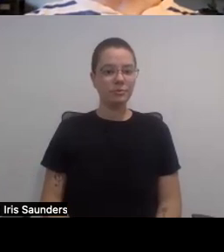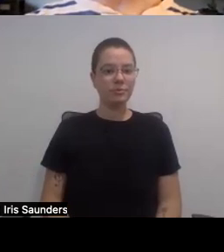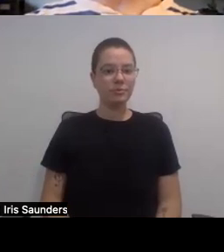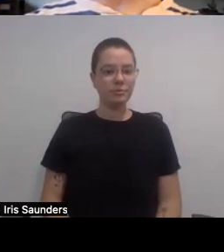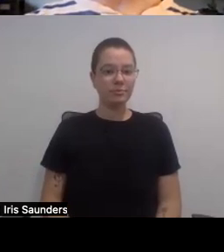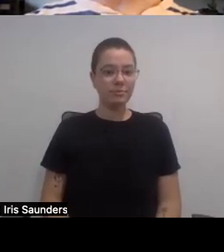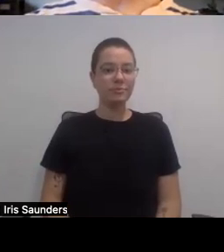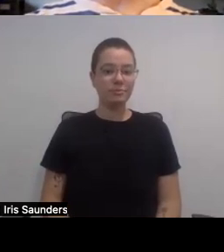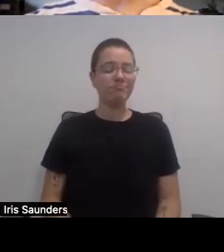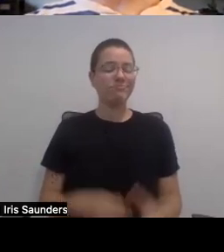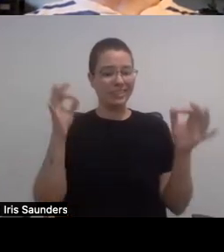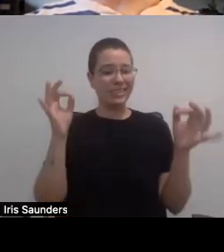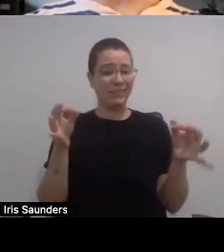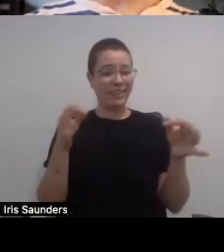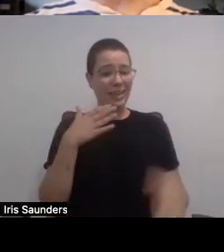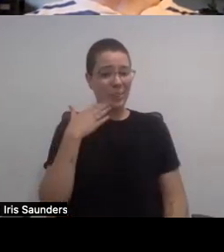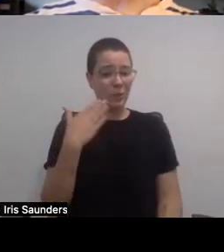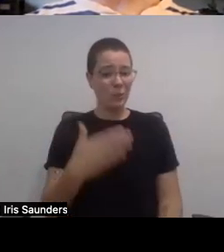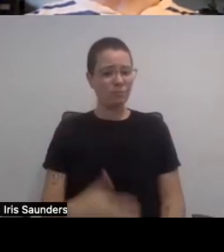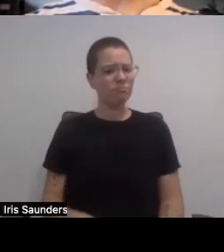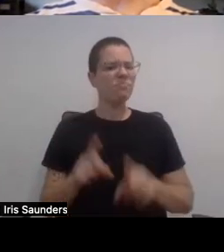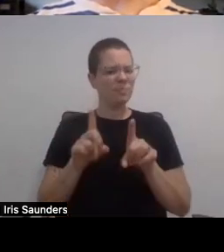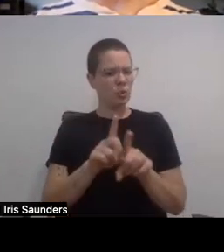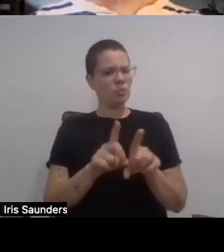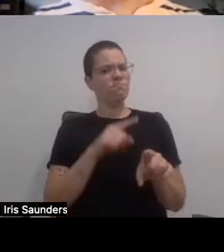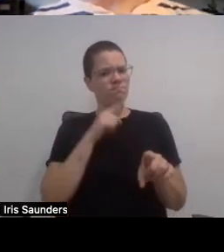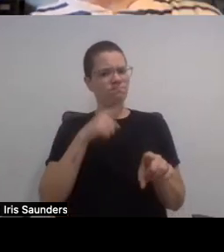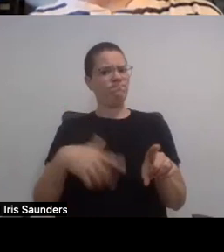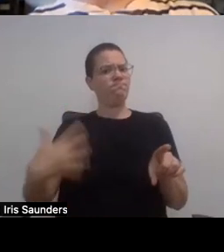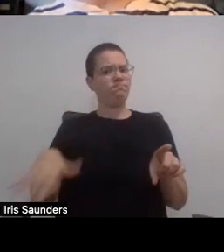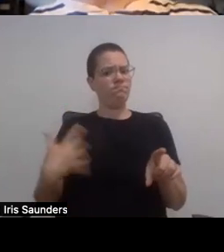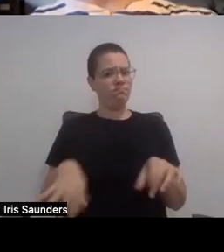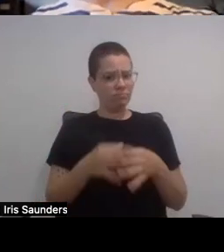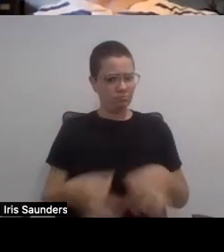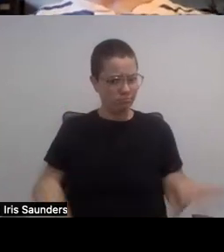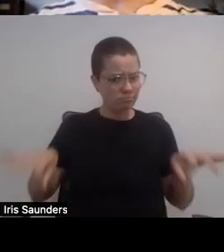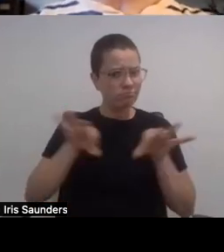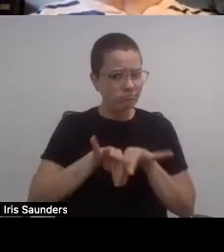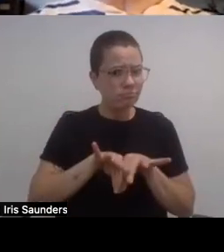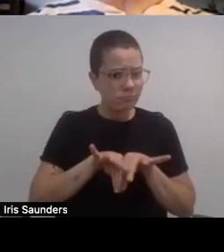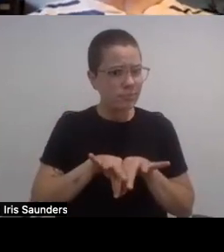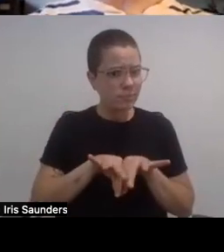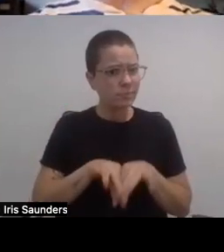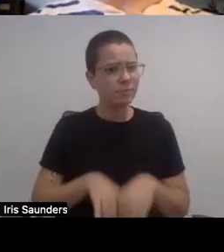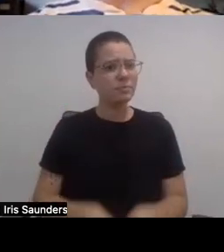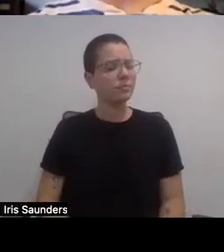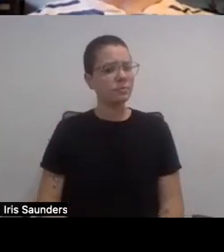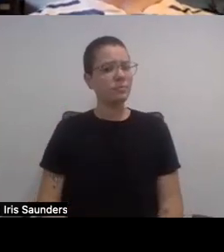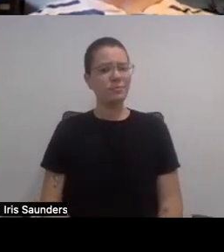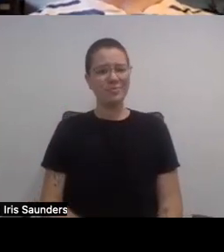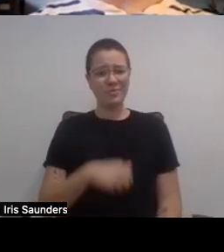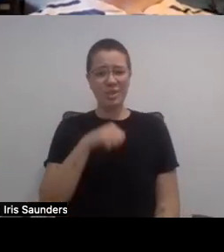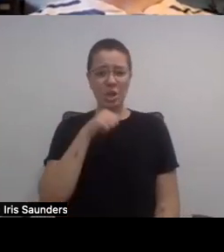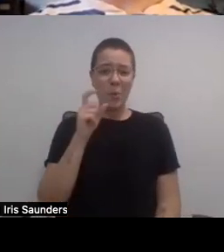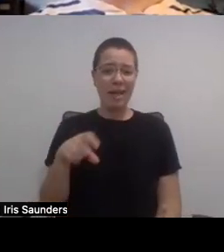Definitely. Thank you so much, and mentorship is really important, and mentorship, too. You don't have to do a lot